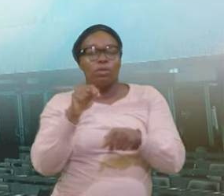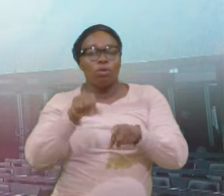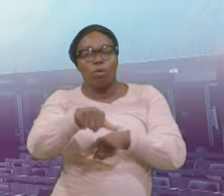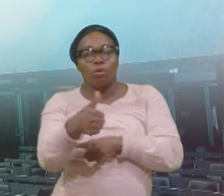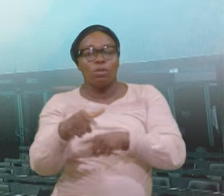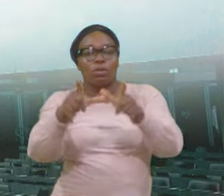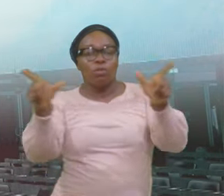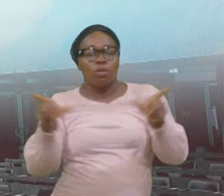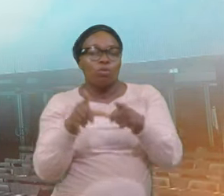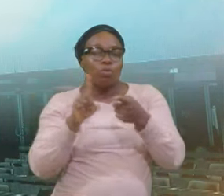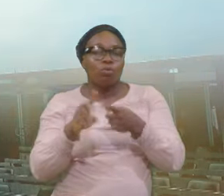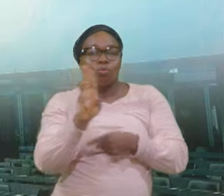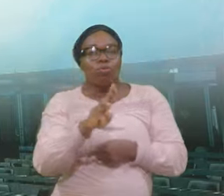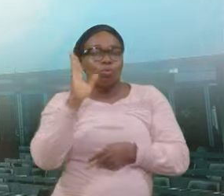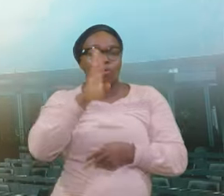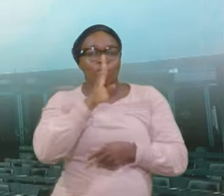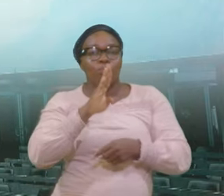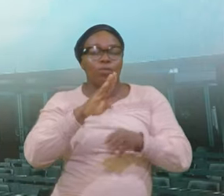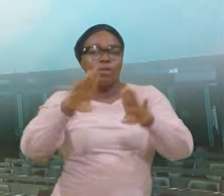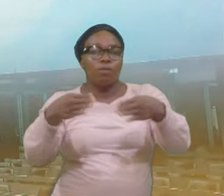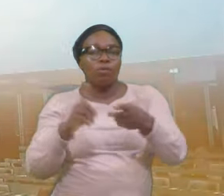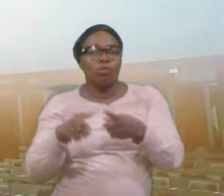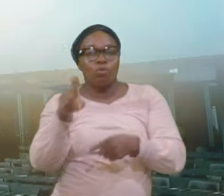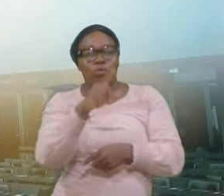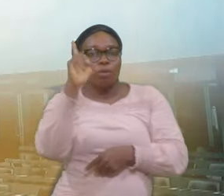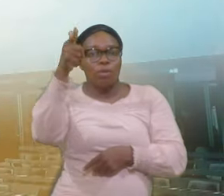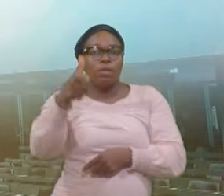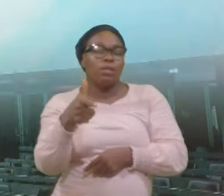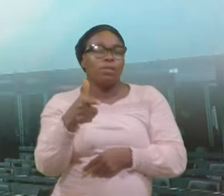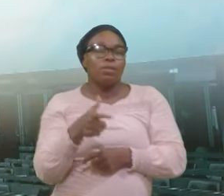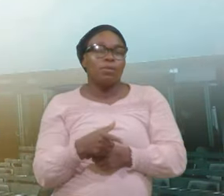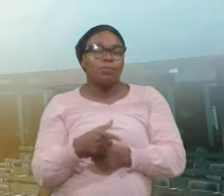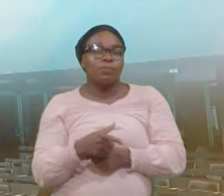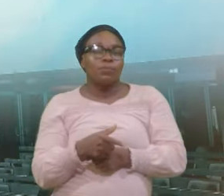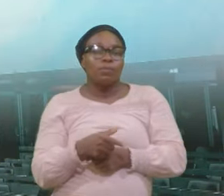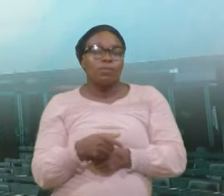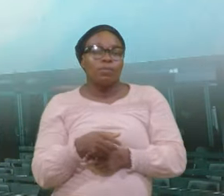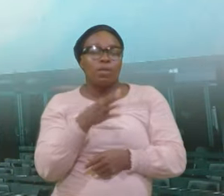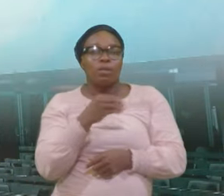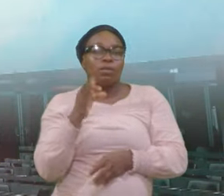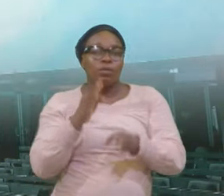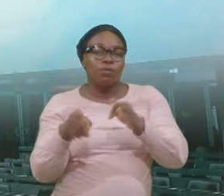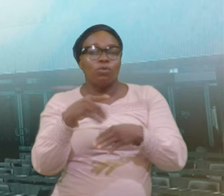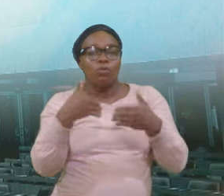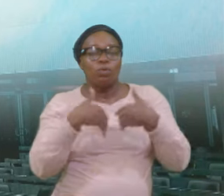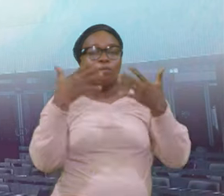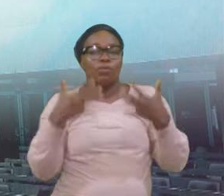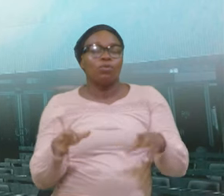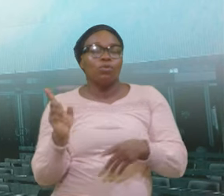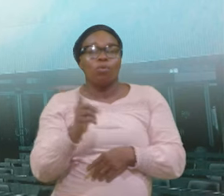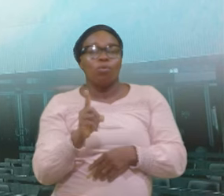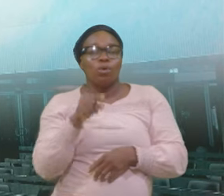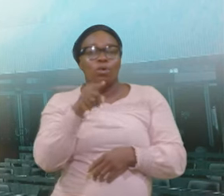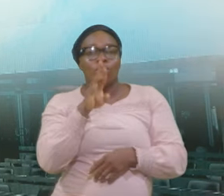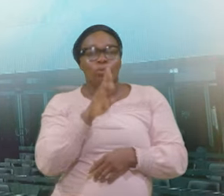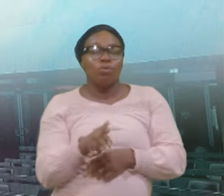Let's Be Quick In Taking The Decision Now If You Are Finished Where You Are And You Are Finished The Road Where